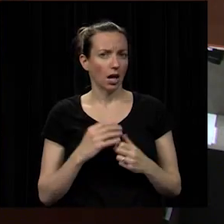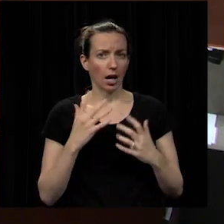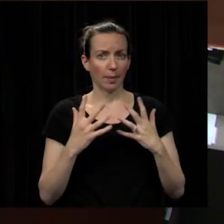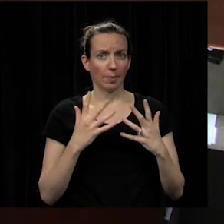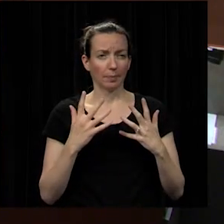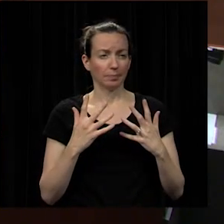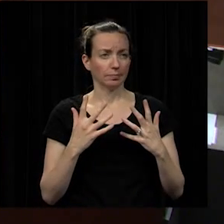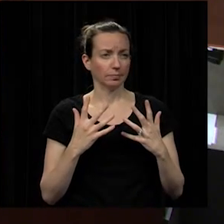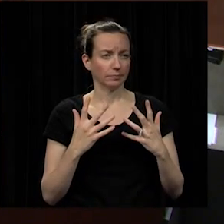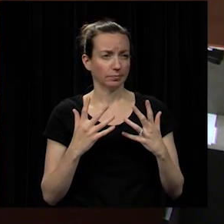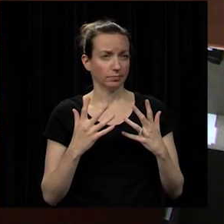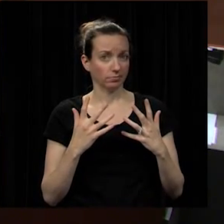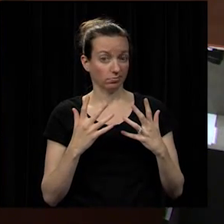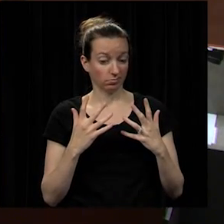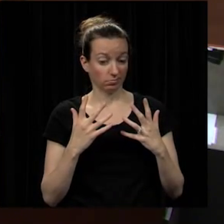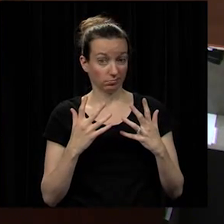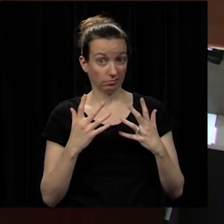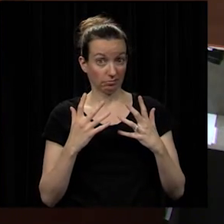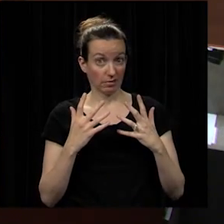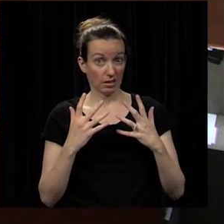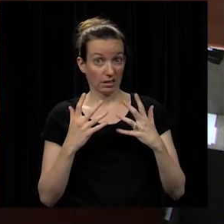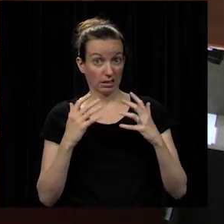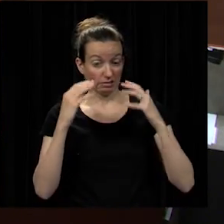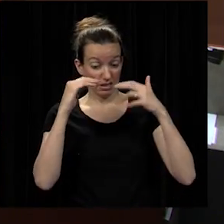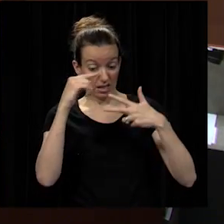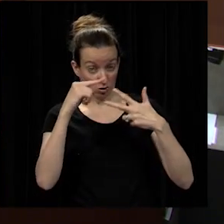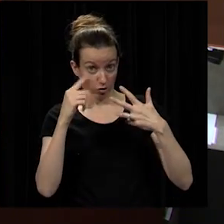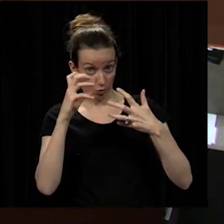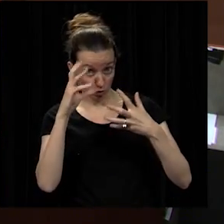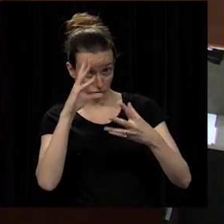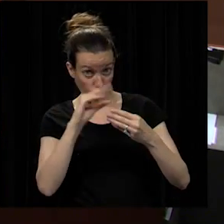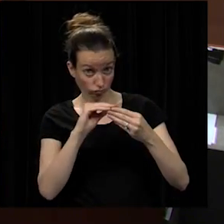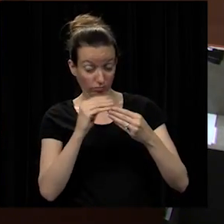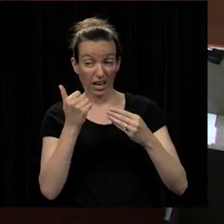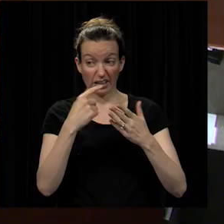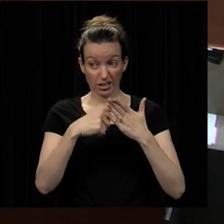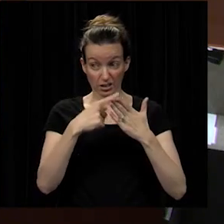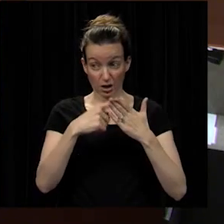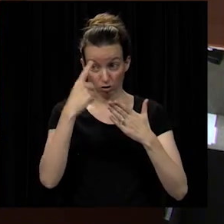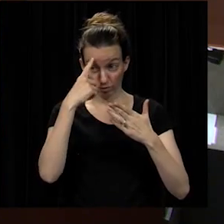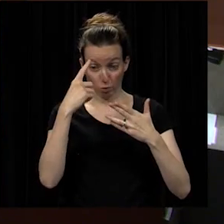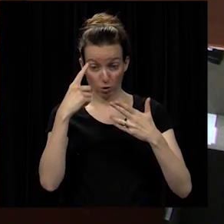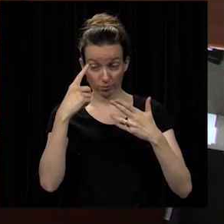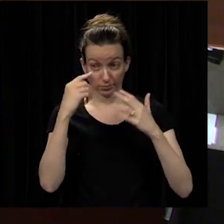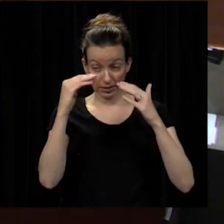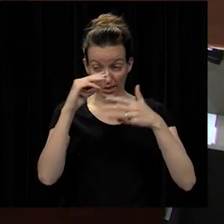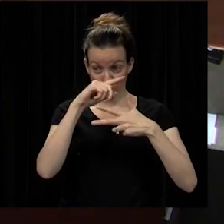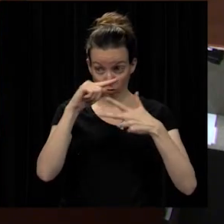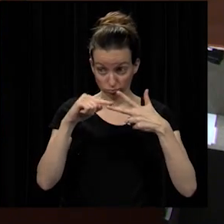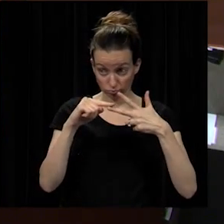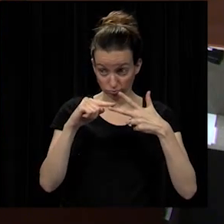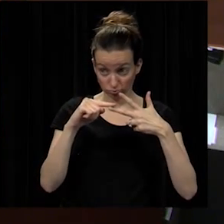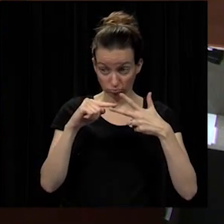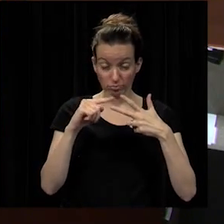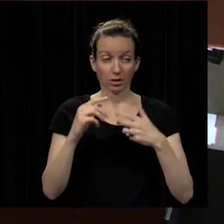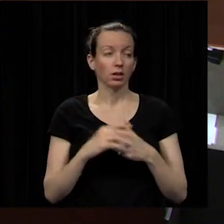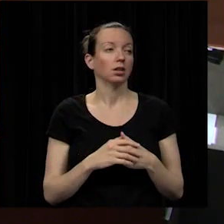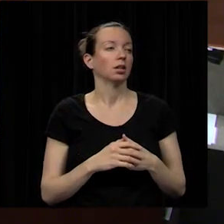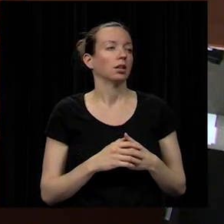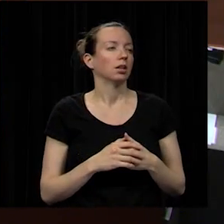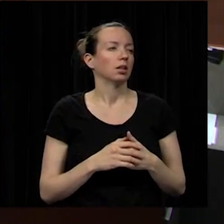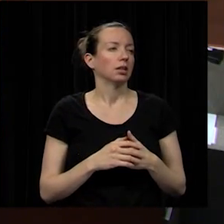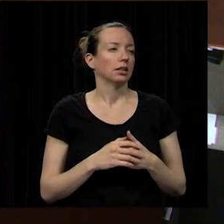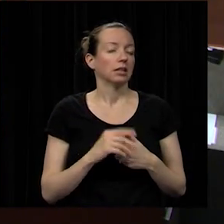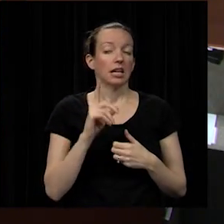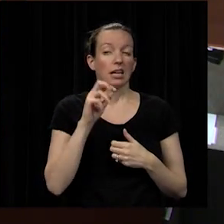two next three together um any discussion on the next three we could lump them together uh the only thing i'd have is if you just kind of dr